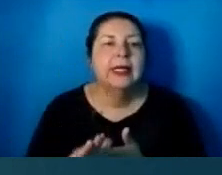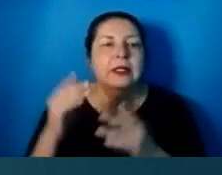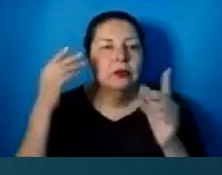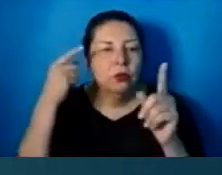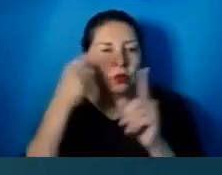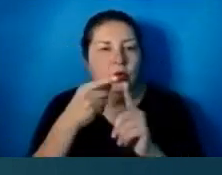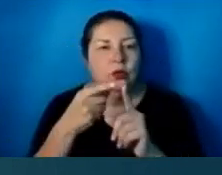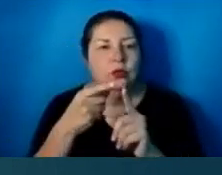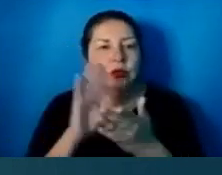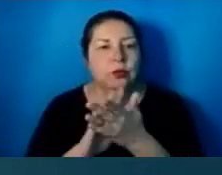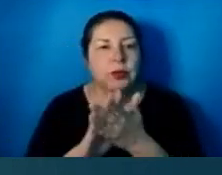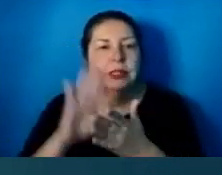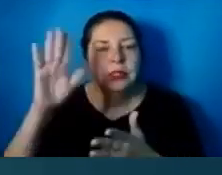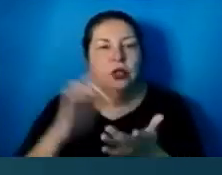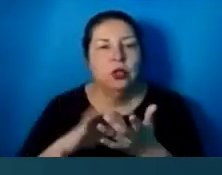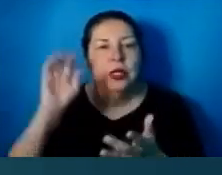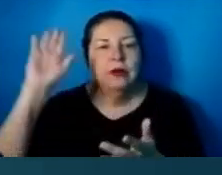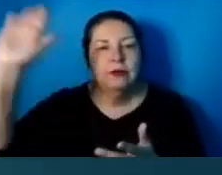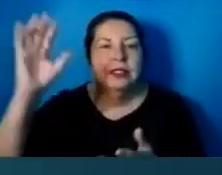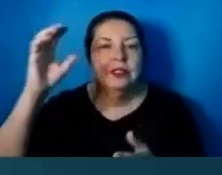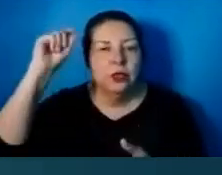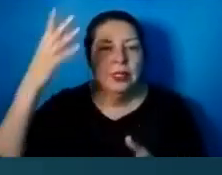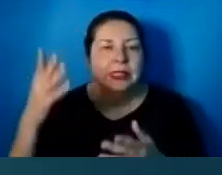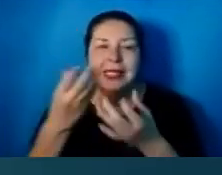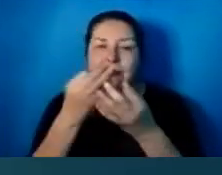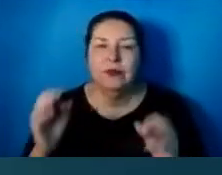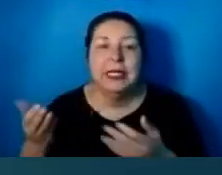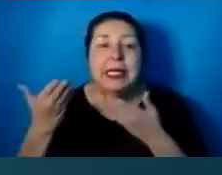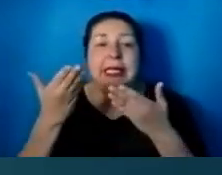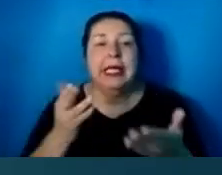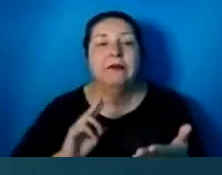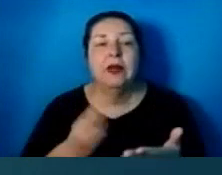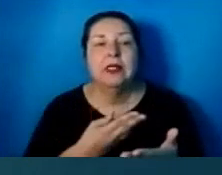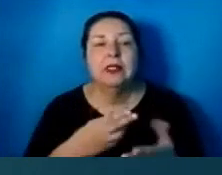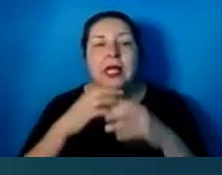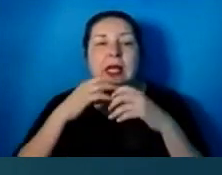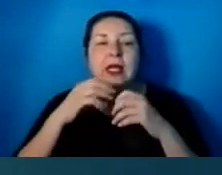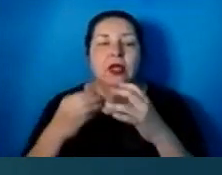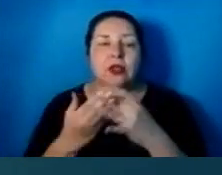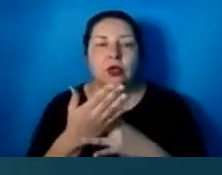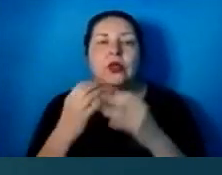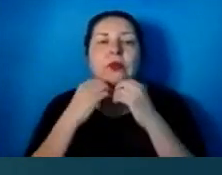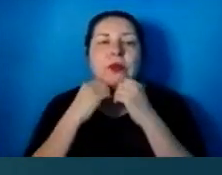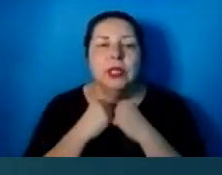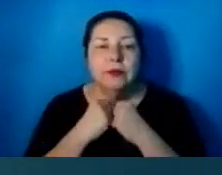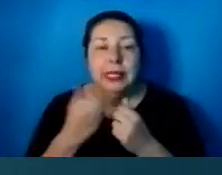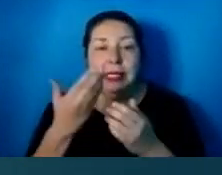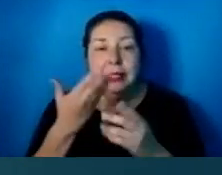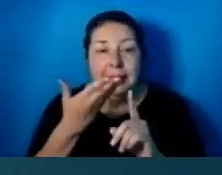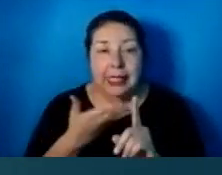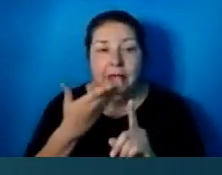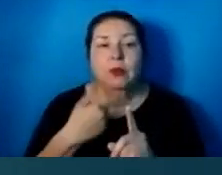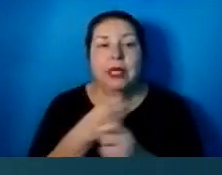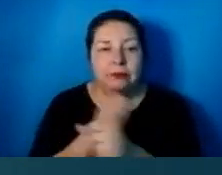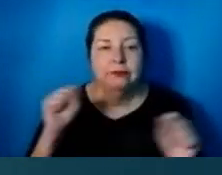of the glory of his grace, which he freely bestowed on us in the beloved. In him we have redemption